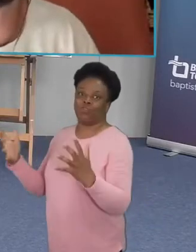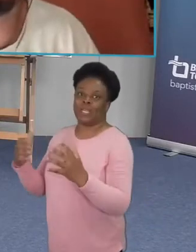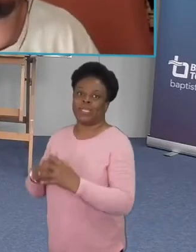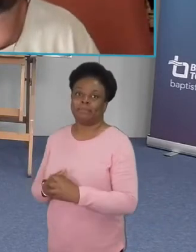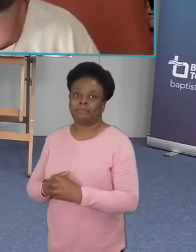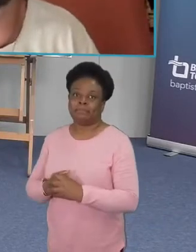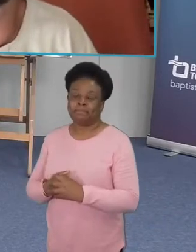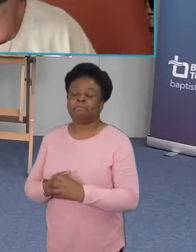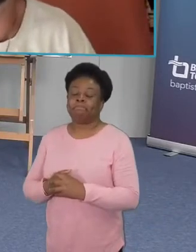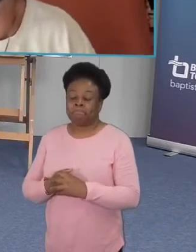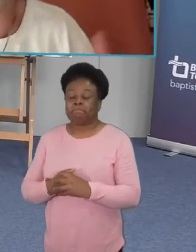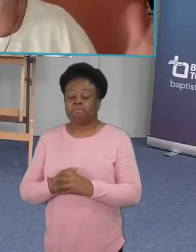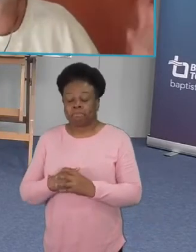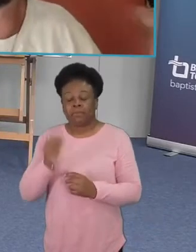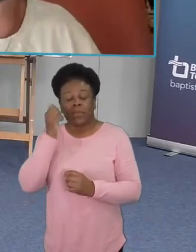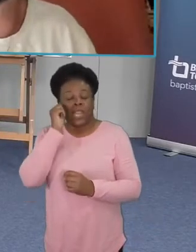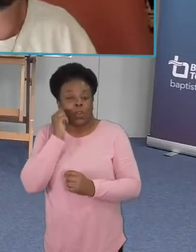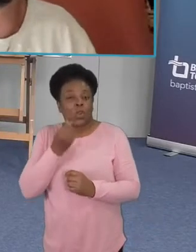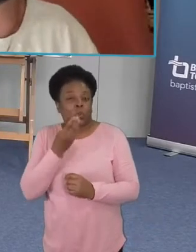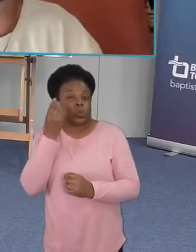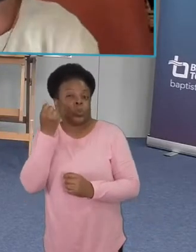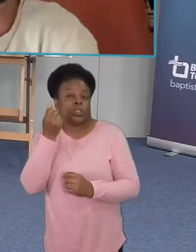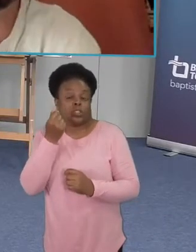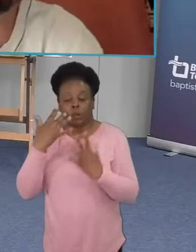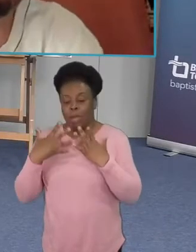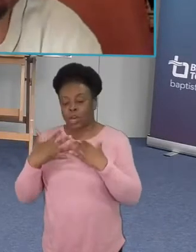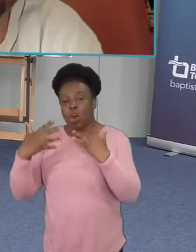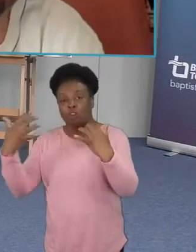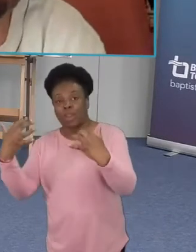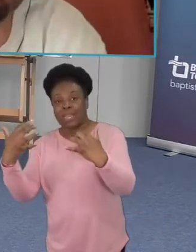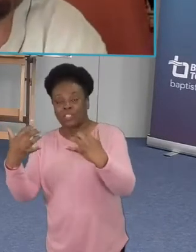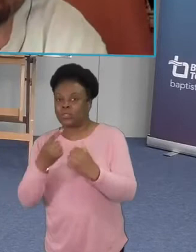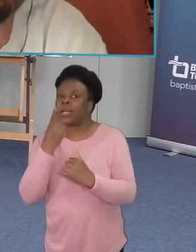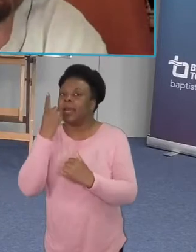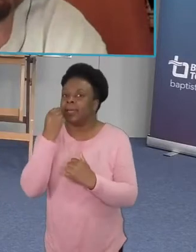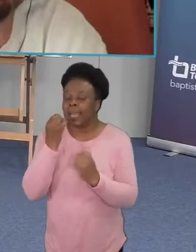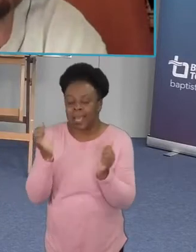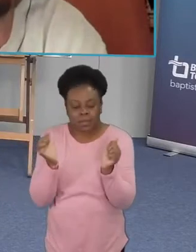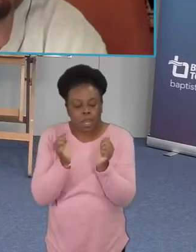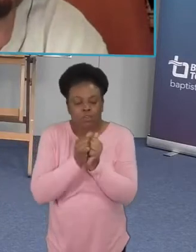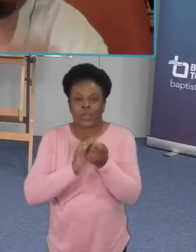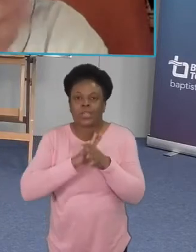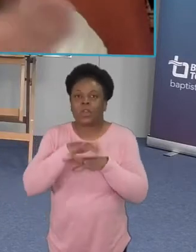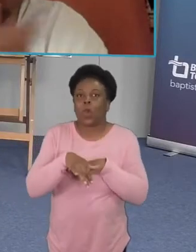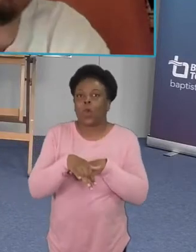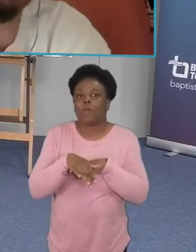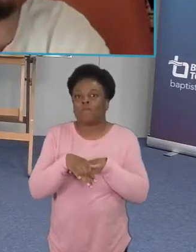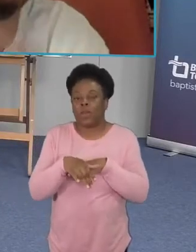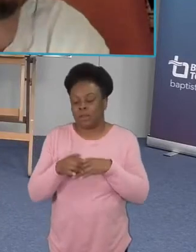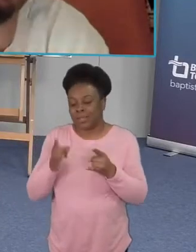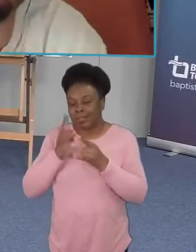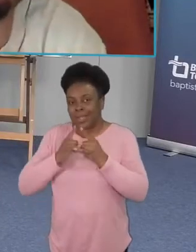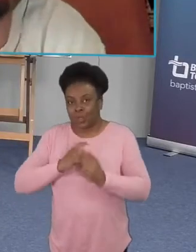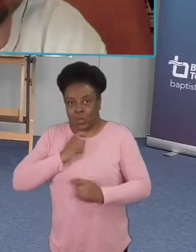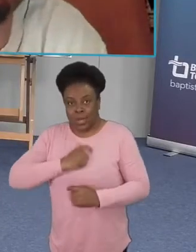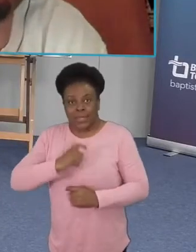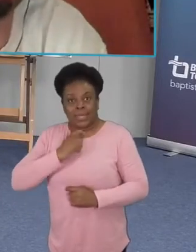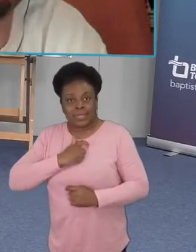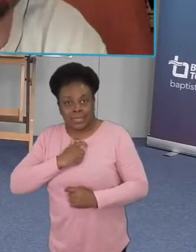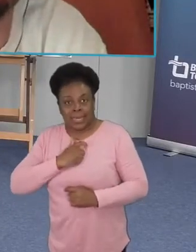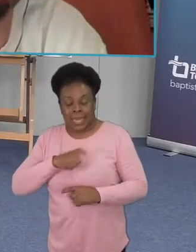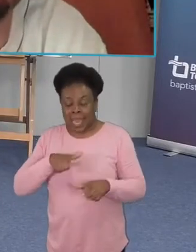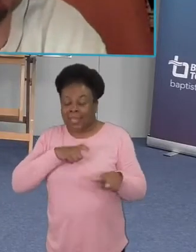allow congregations to disagree on um sexuality and still remain a united